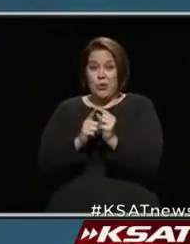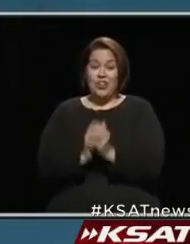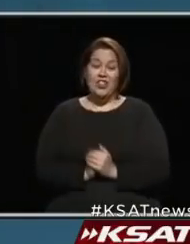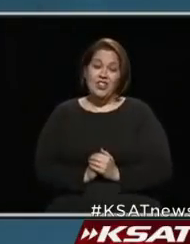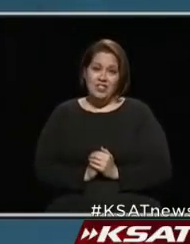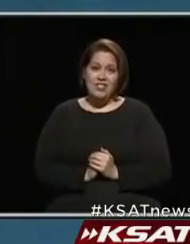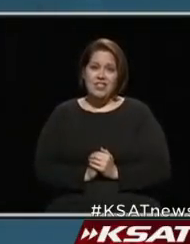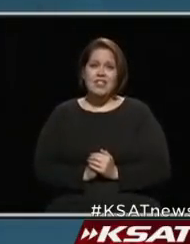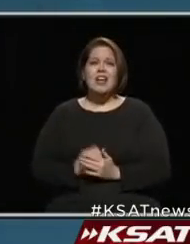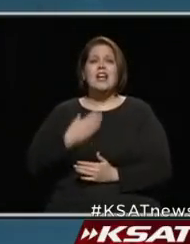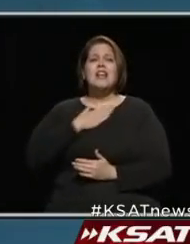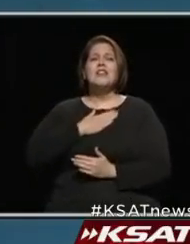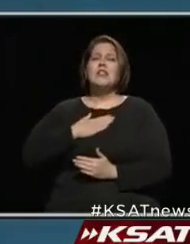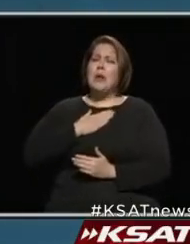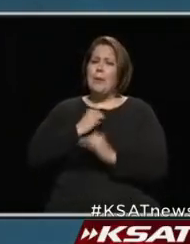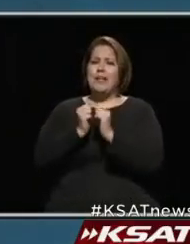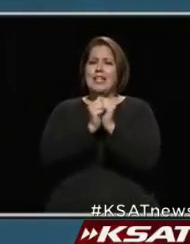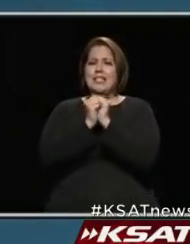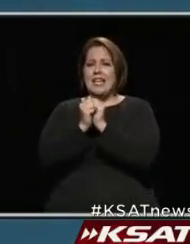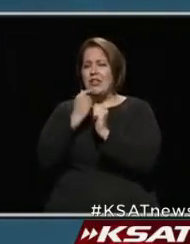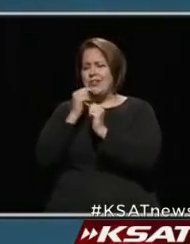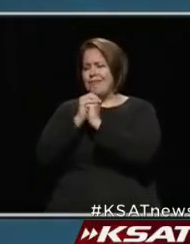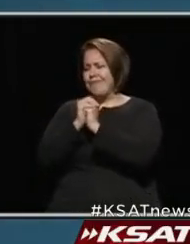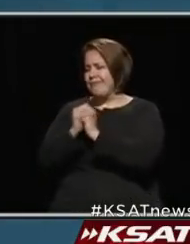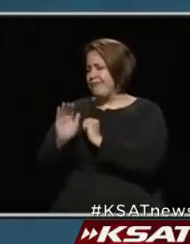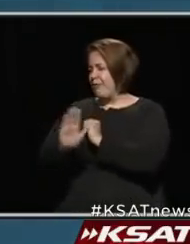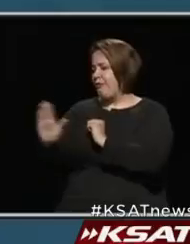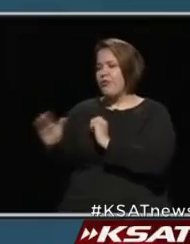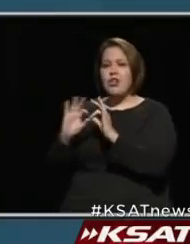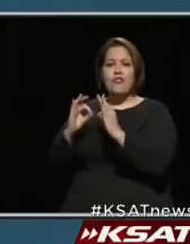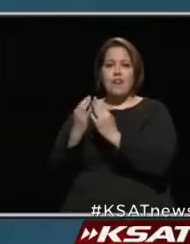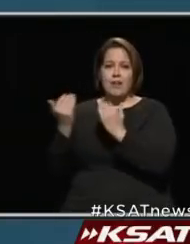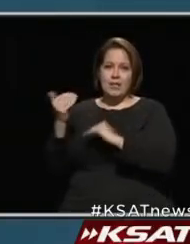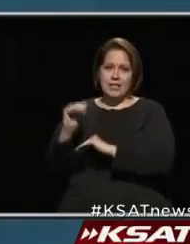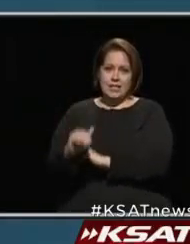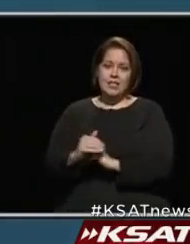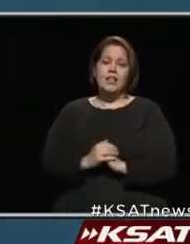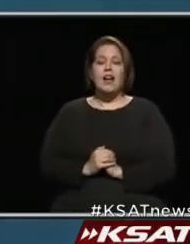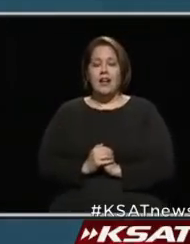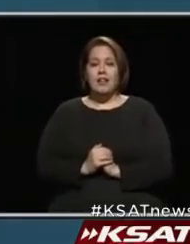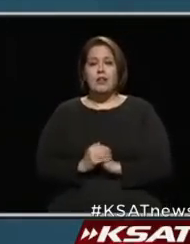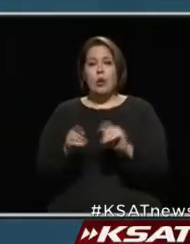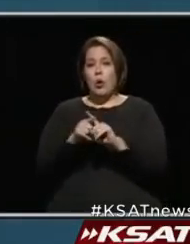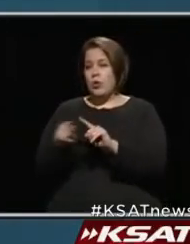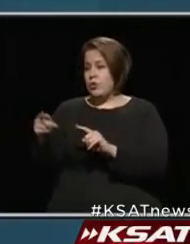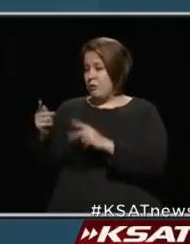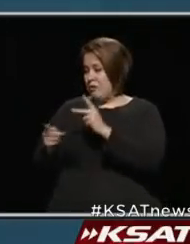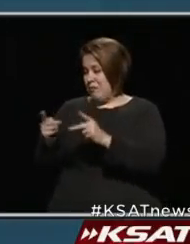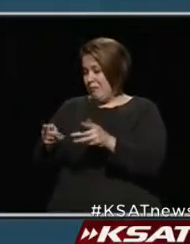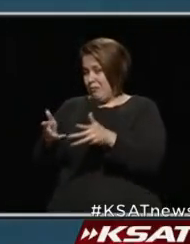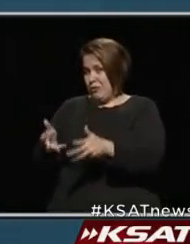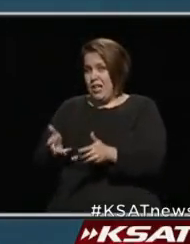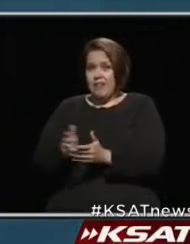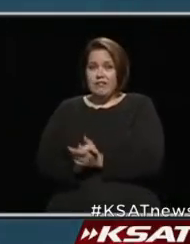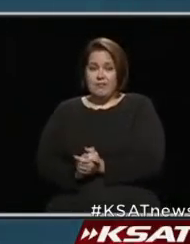So please join us all in saying a prayer for their families tonight and those who they have left behind.